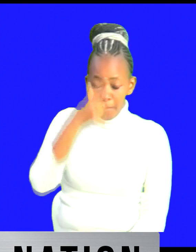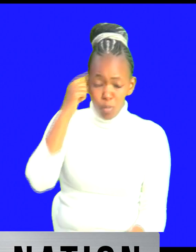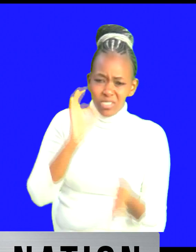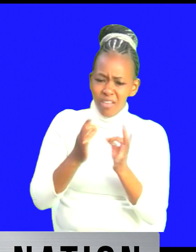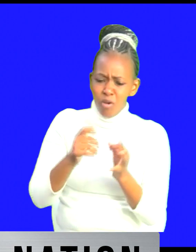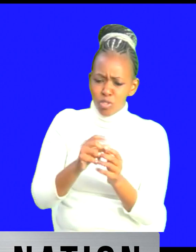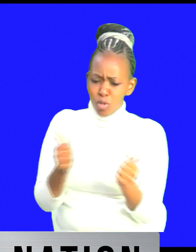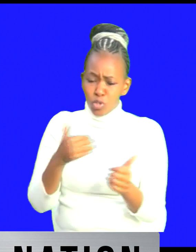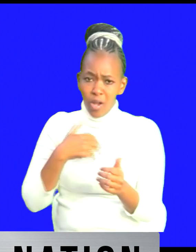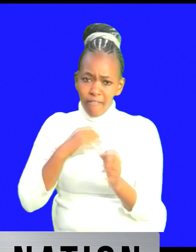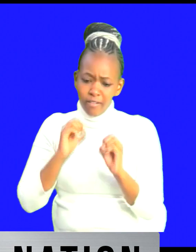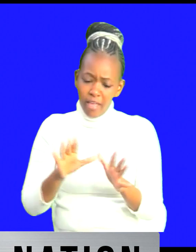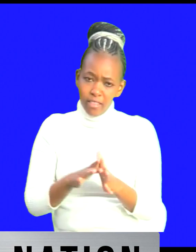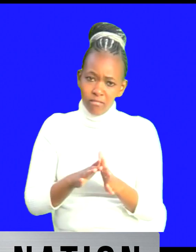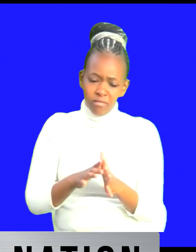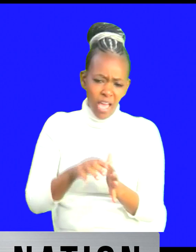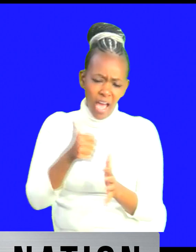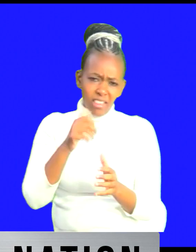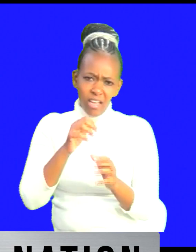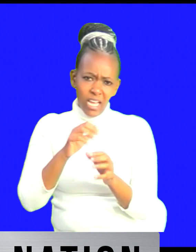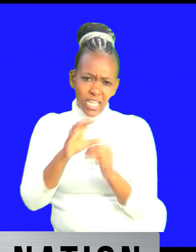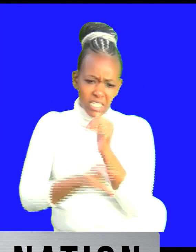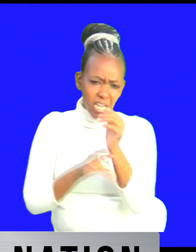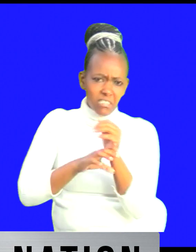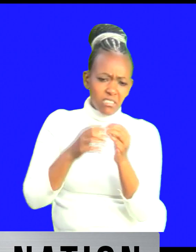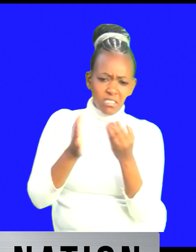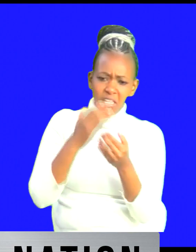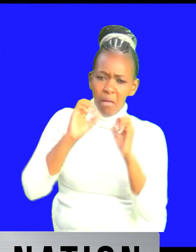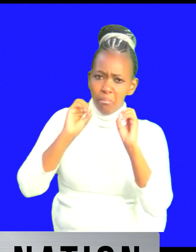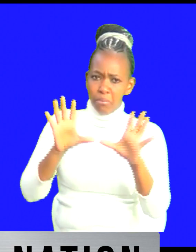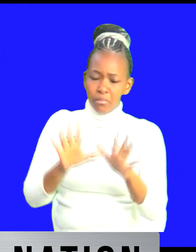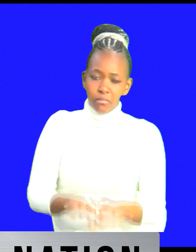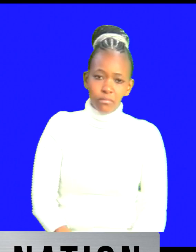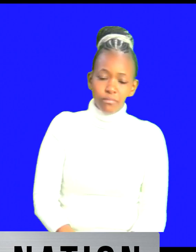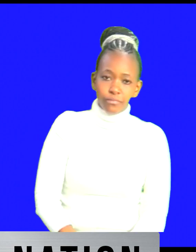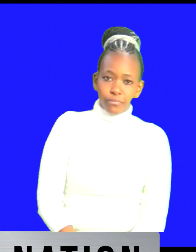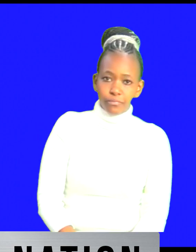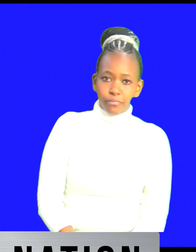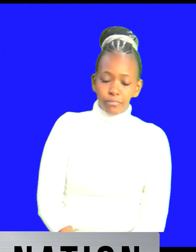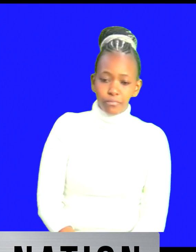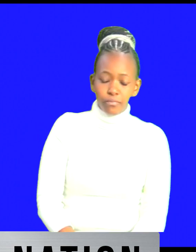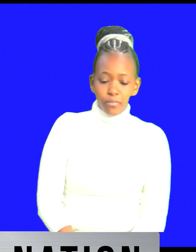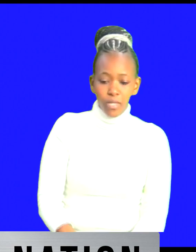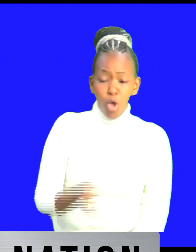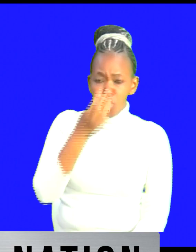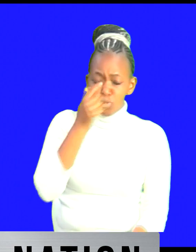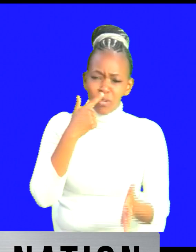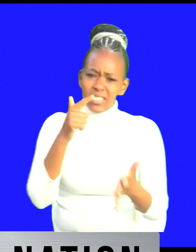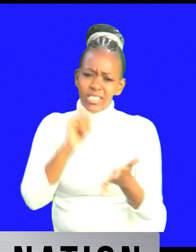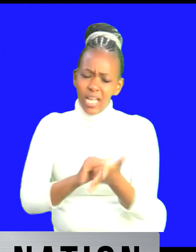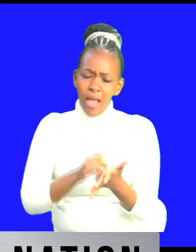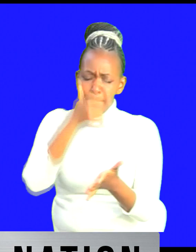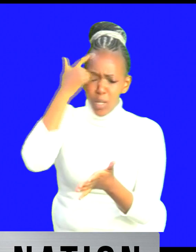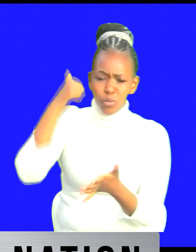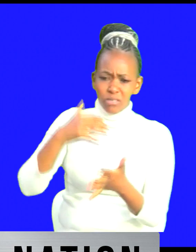around and i think the president was right because his country is facing refugee problem out of a climate